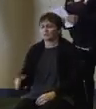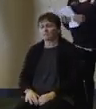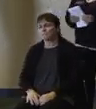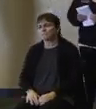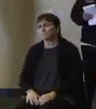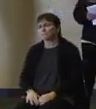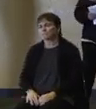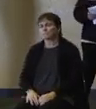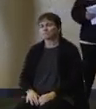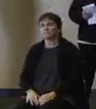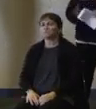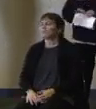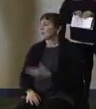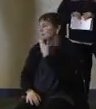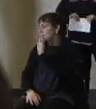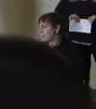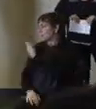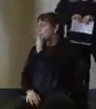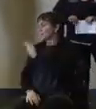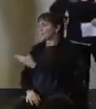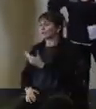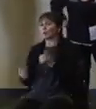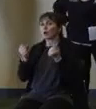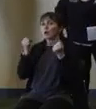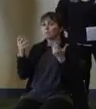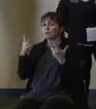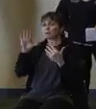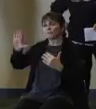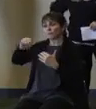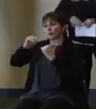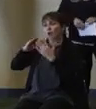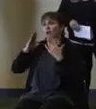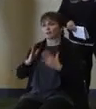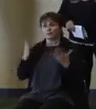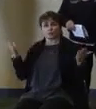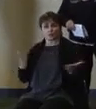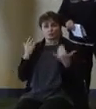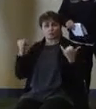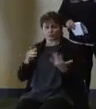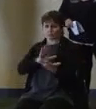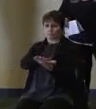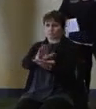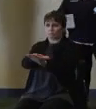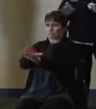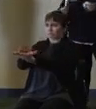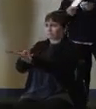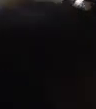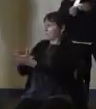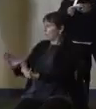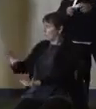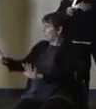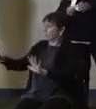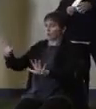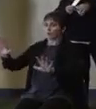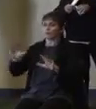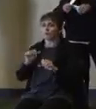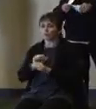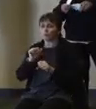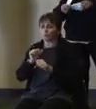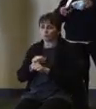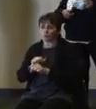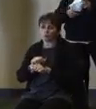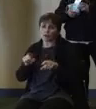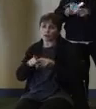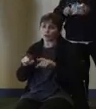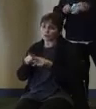Thank you, Diane. To you and your colleagues, many of them are standing in this room with us guys. Great job to each and every one of you, and for the literally thousands